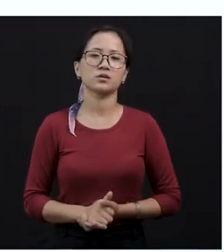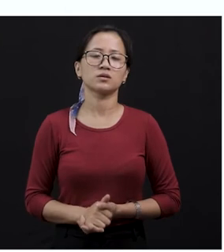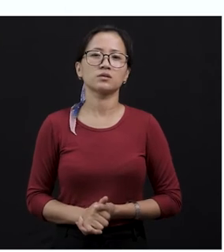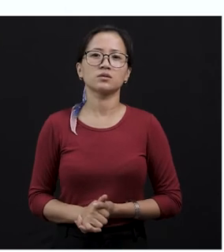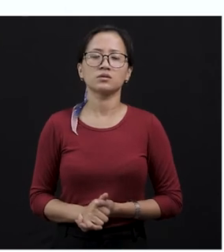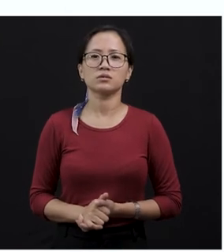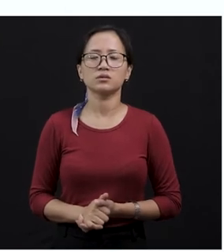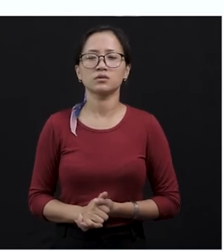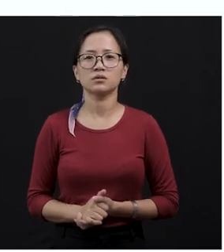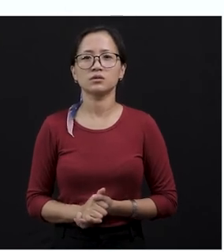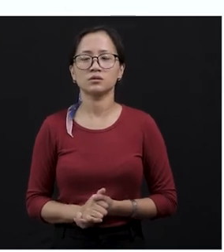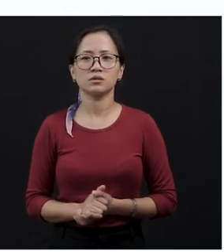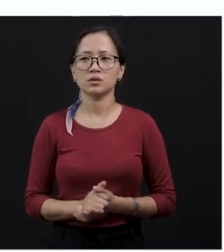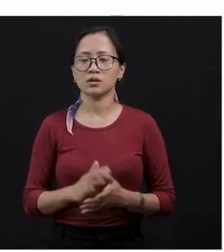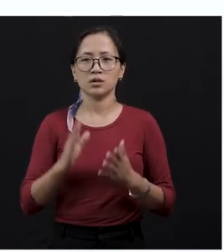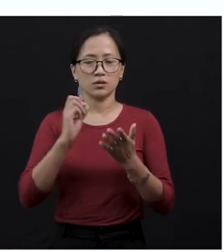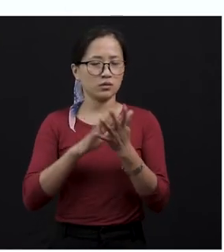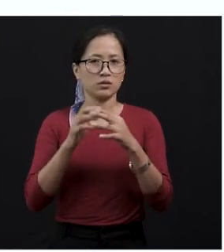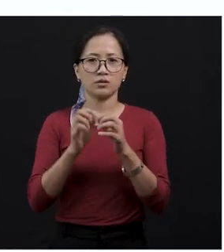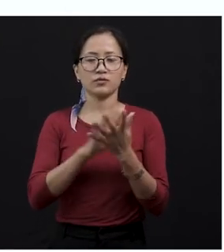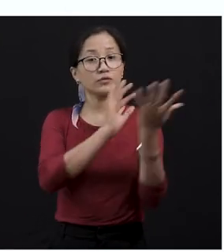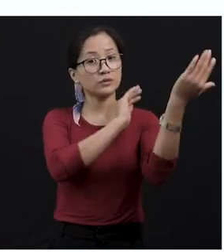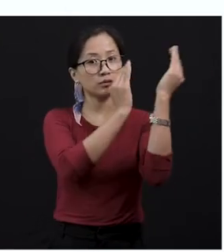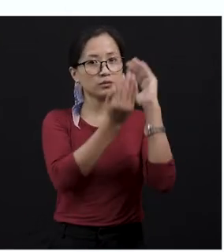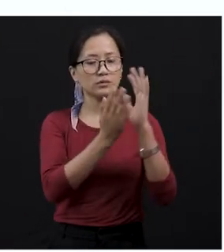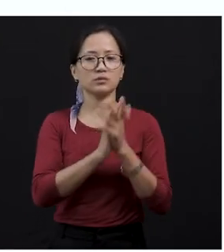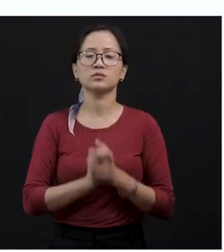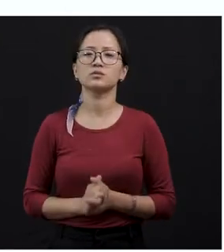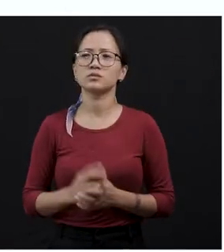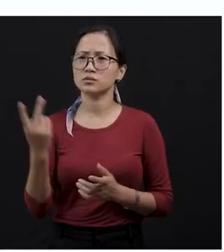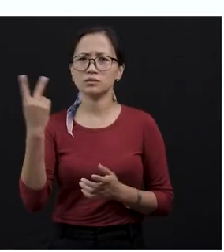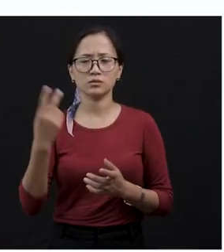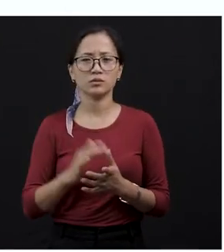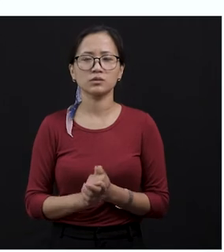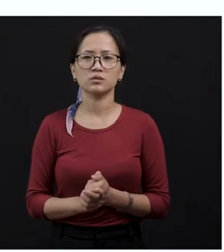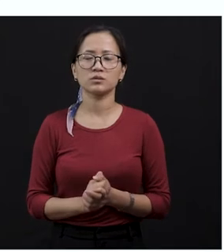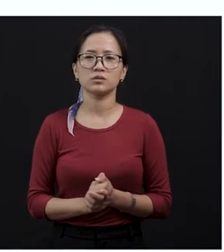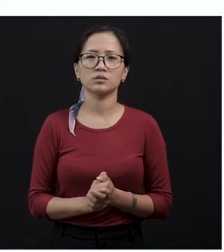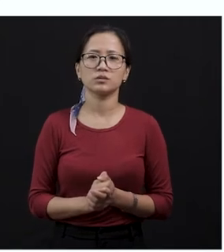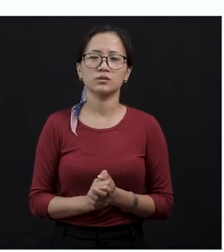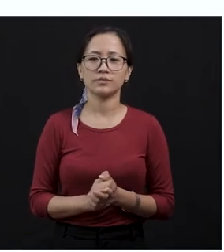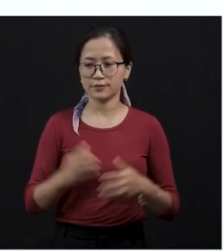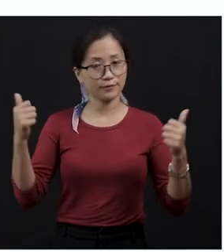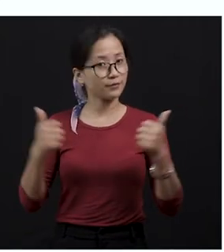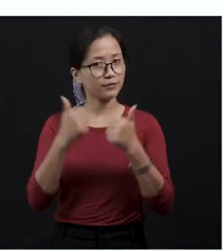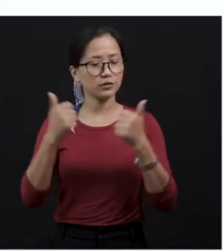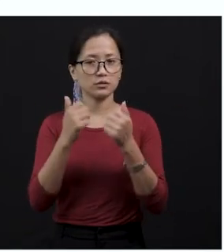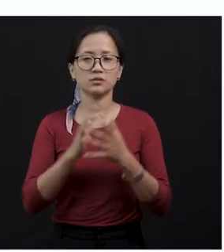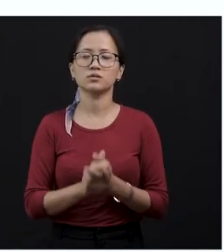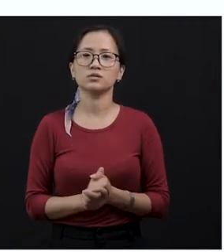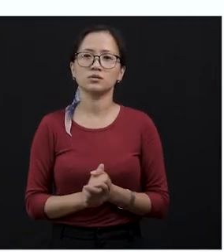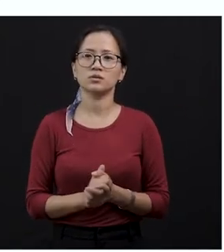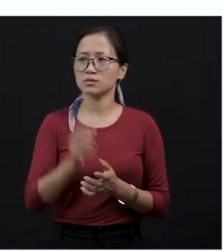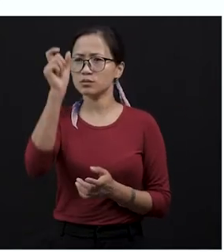But the combatants were unaware of his presence. That means combatants. The two persons, okay, the two creatures that were fighting, I told you,